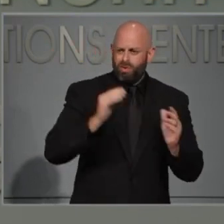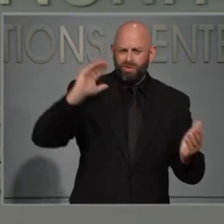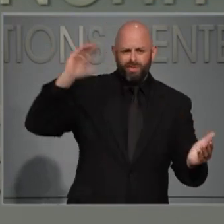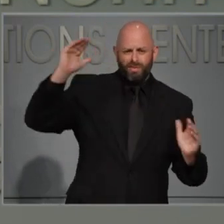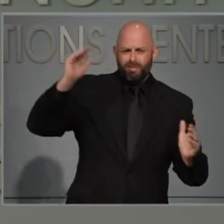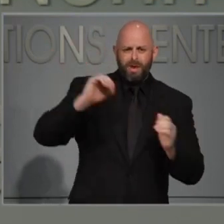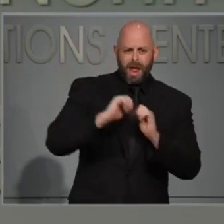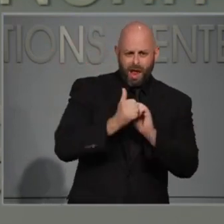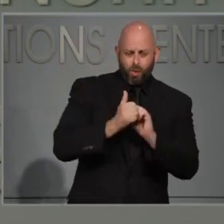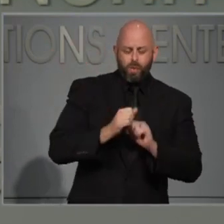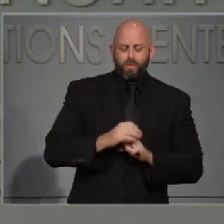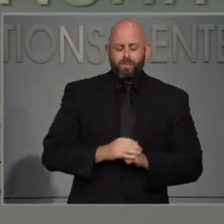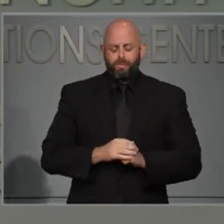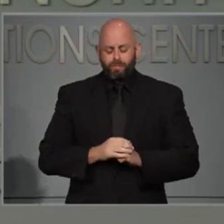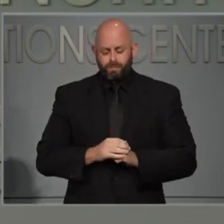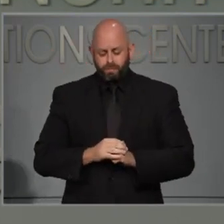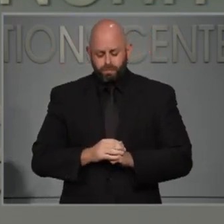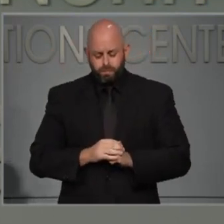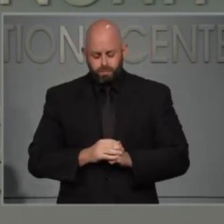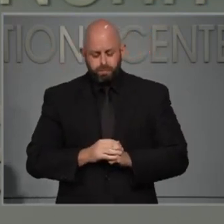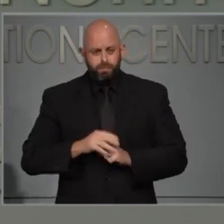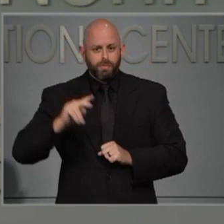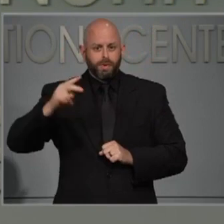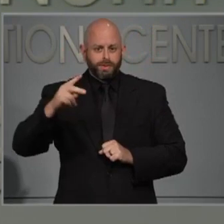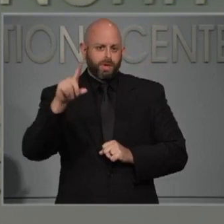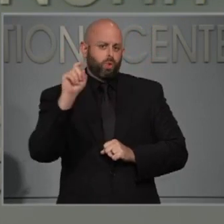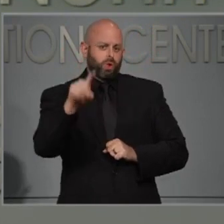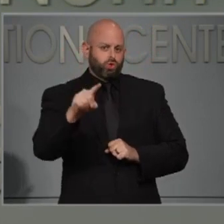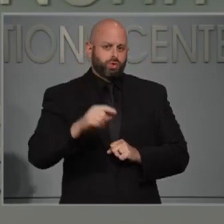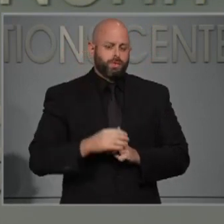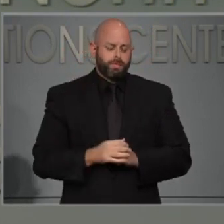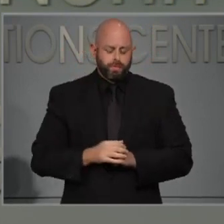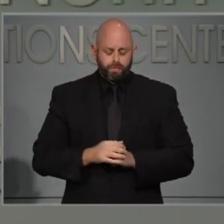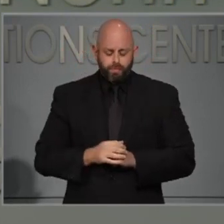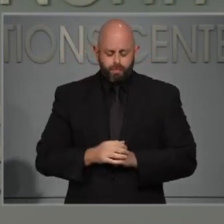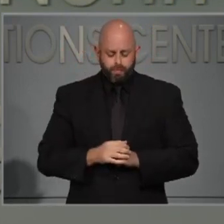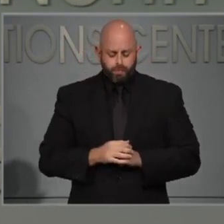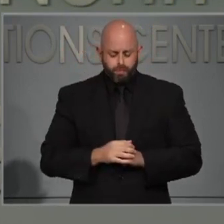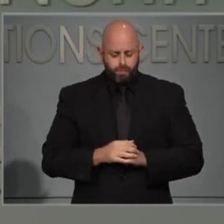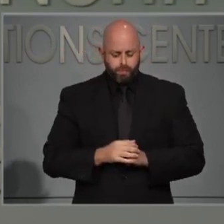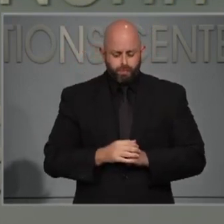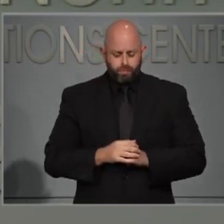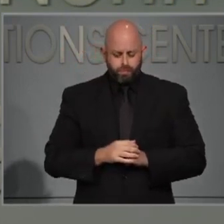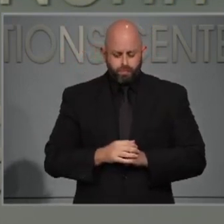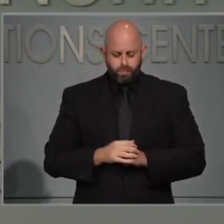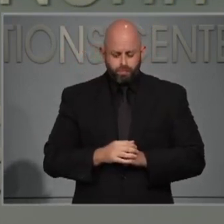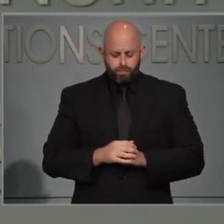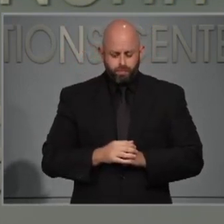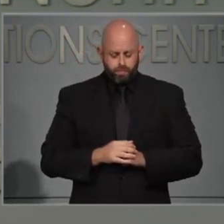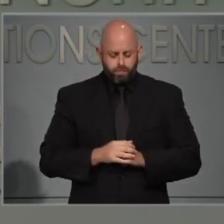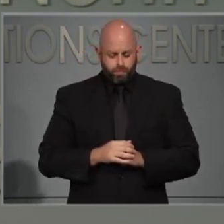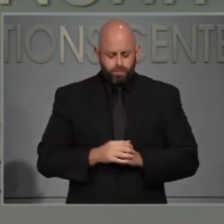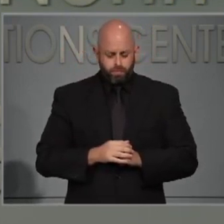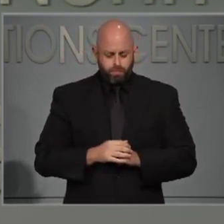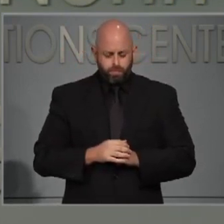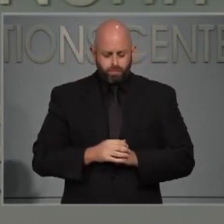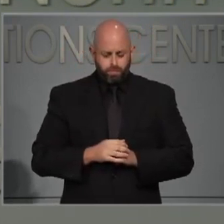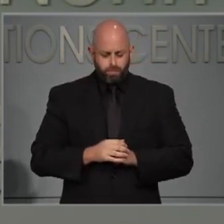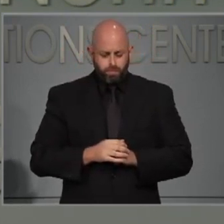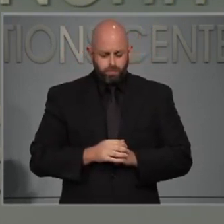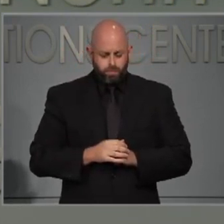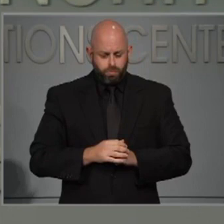I would like you to talk about, are there standardized admission criteria for